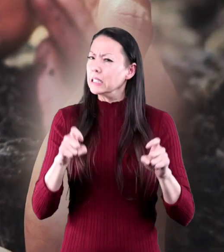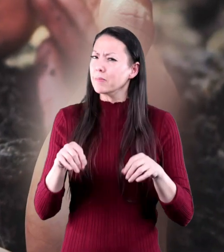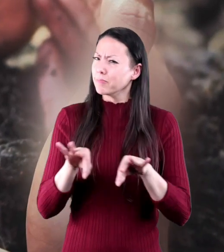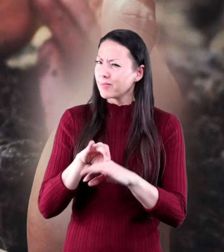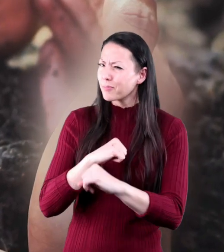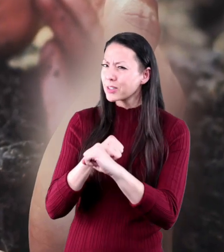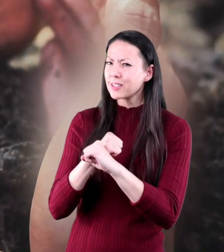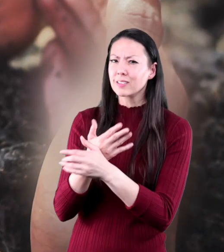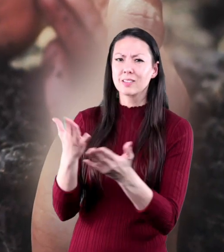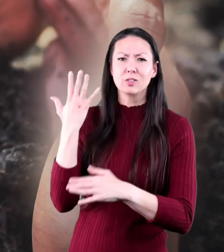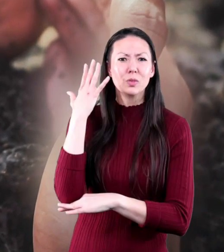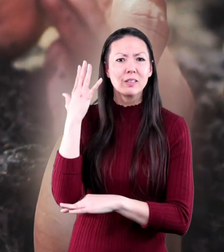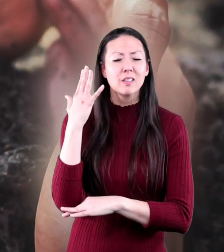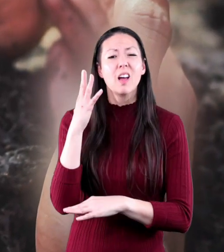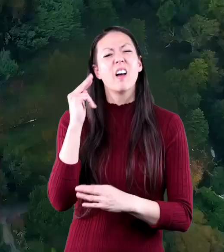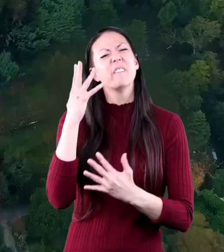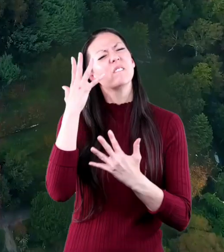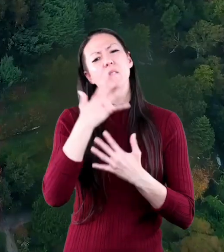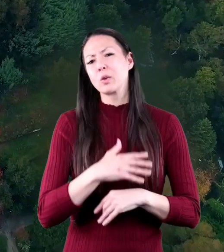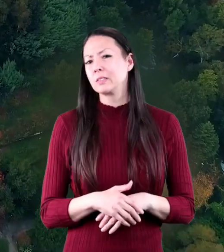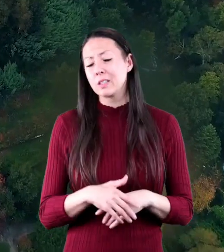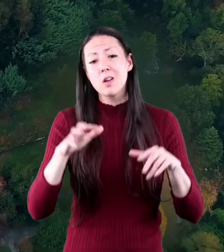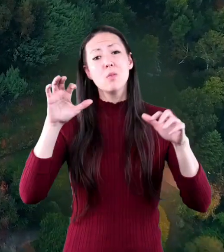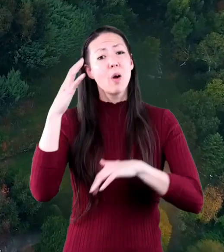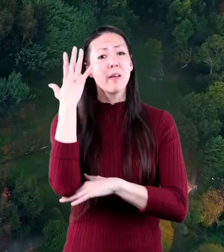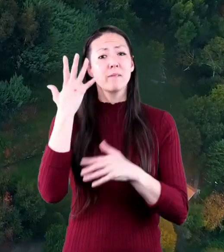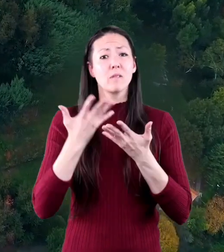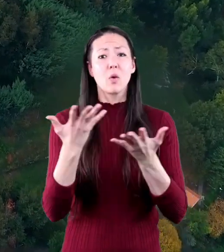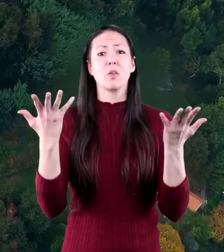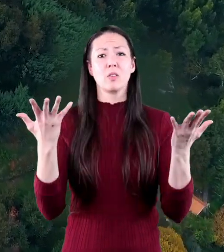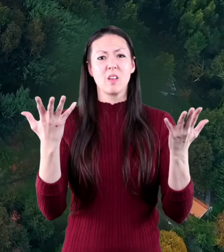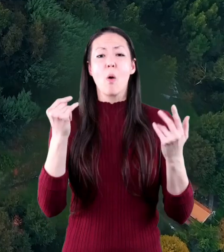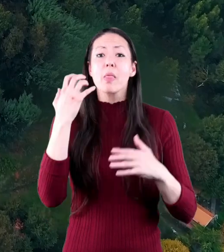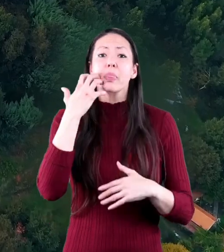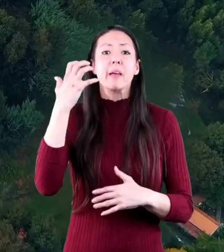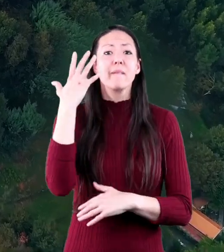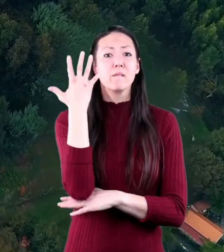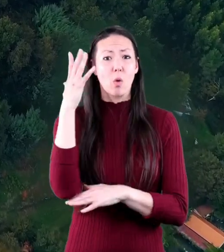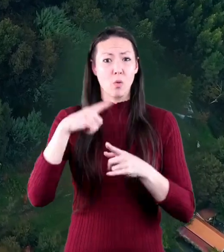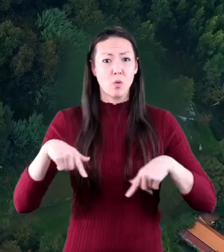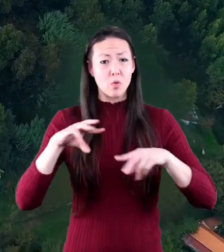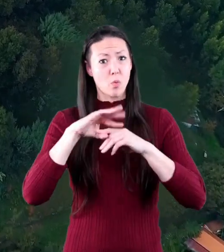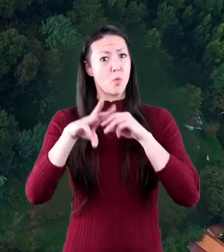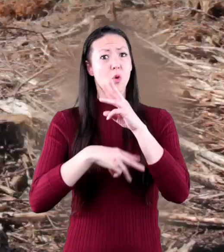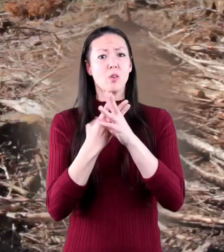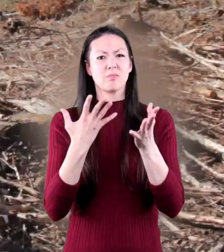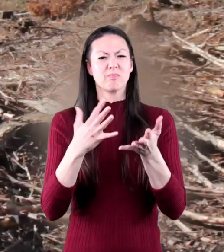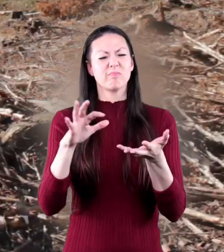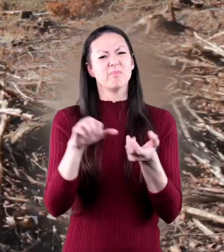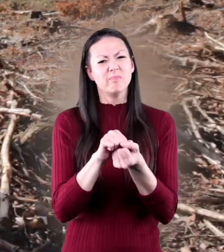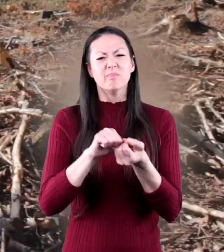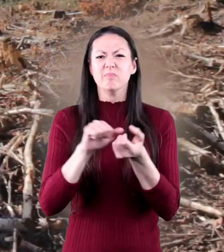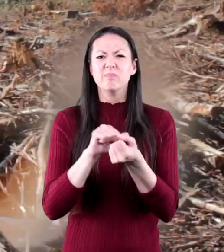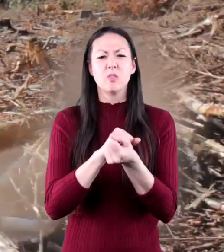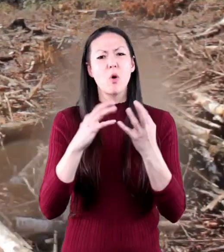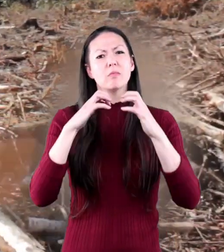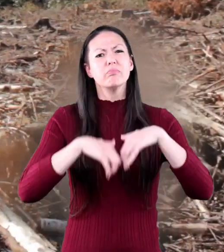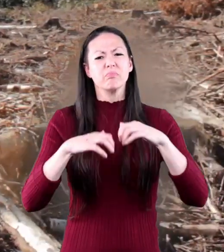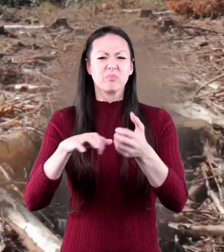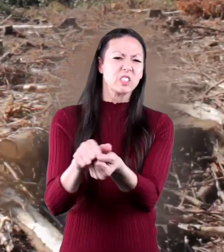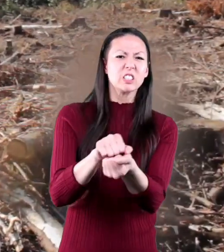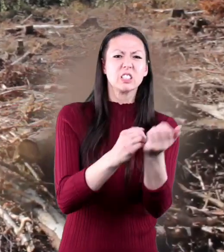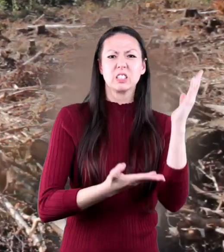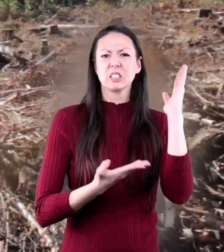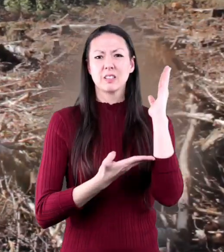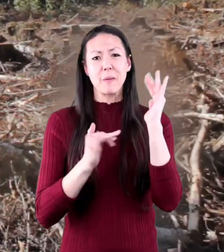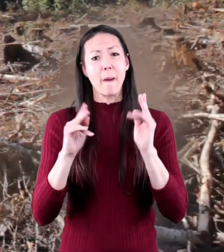and we need to protect them. Unfortunately, rainforests and other thick forests in the world are almost always being